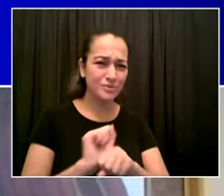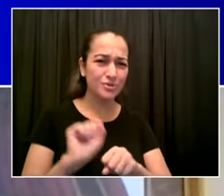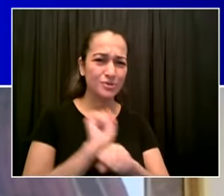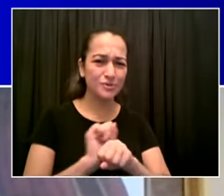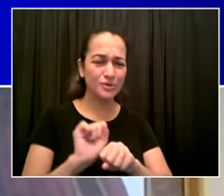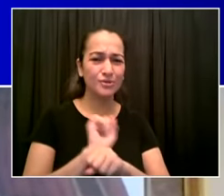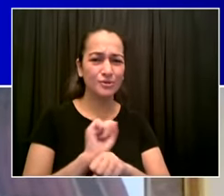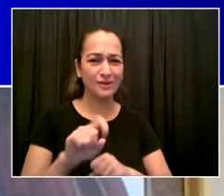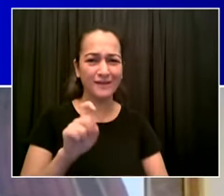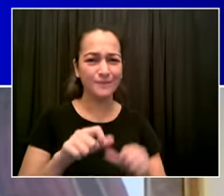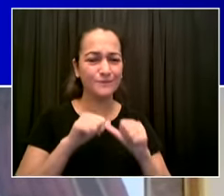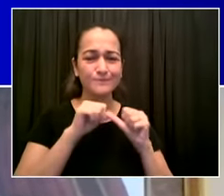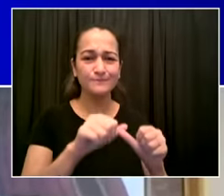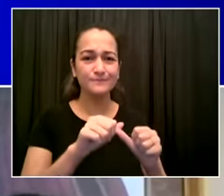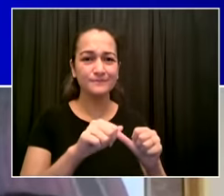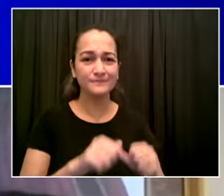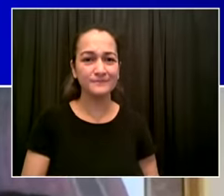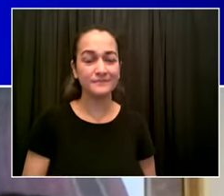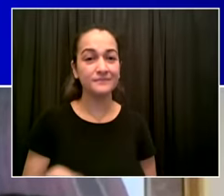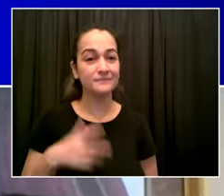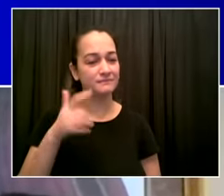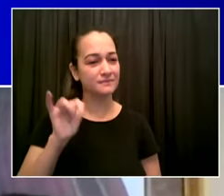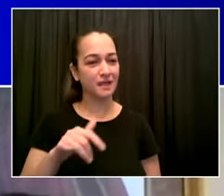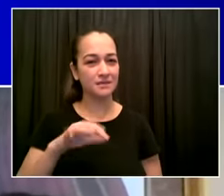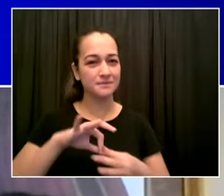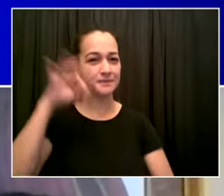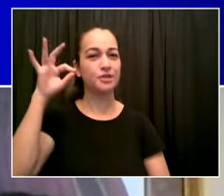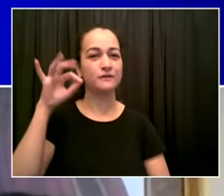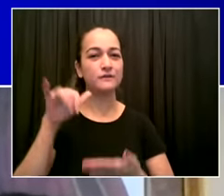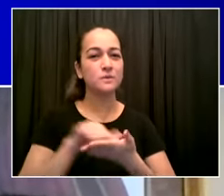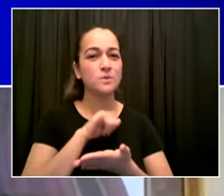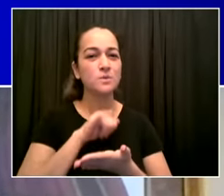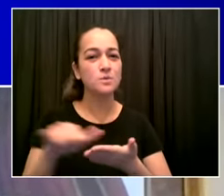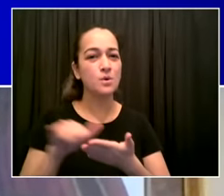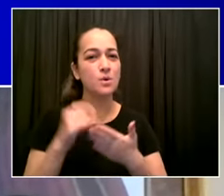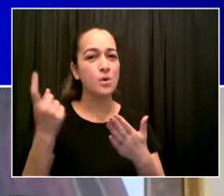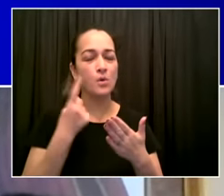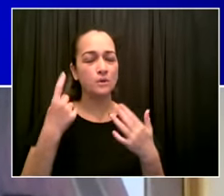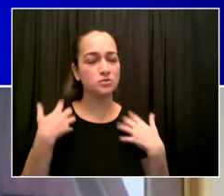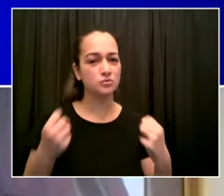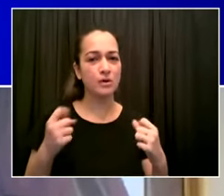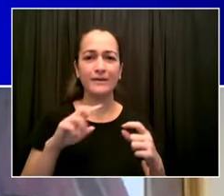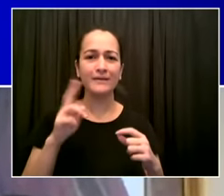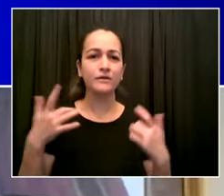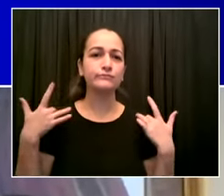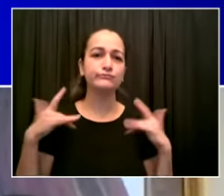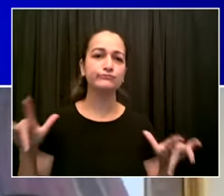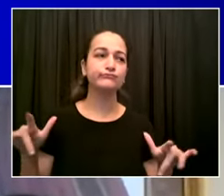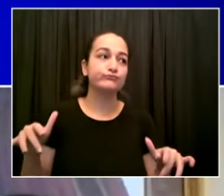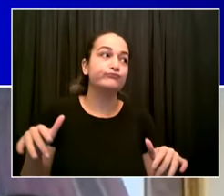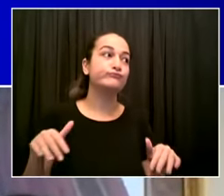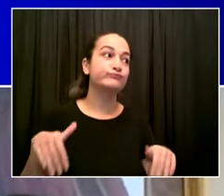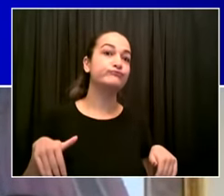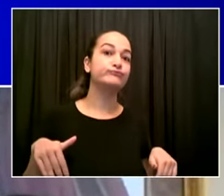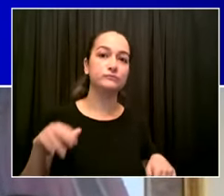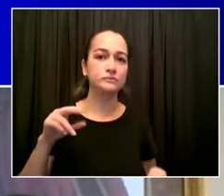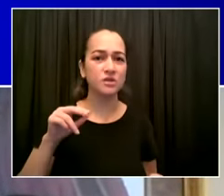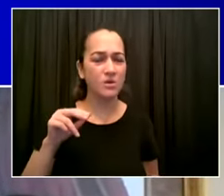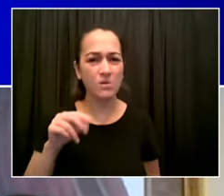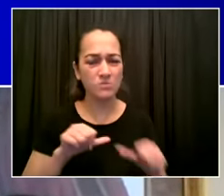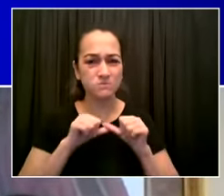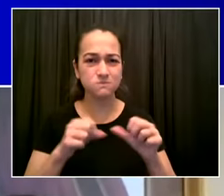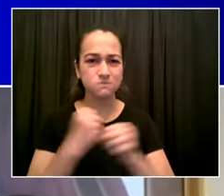and new yorkers are at the best we saw it so many points in our history after hurricane sandy